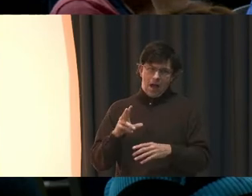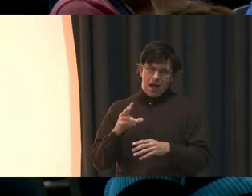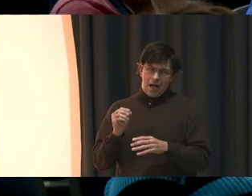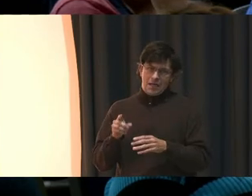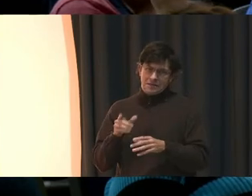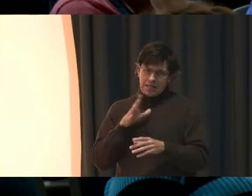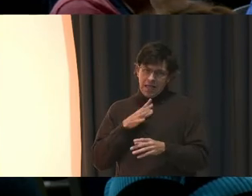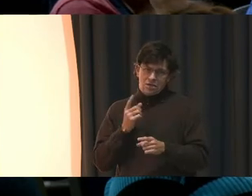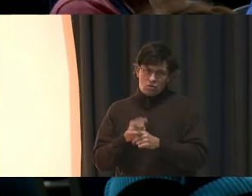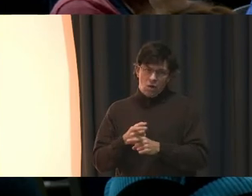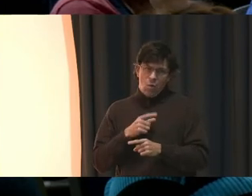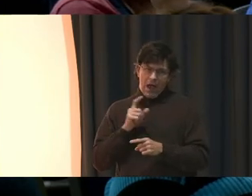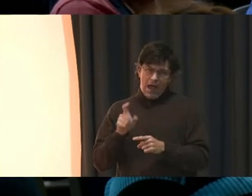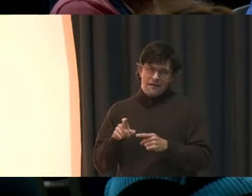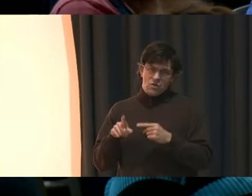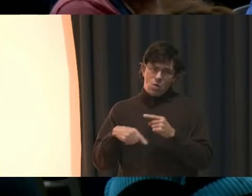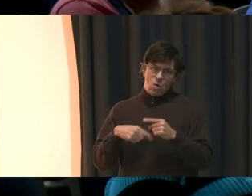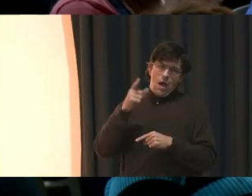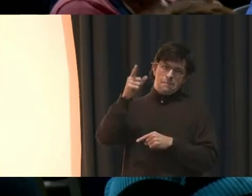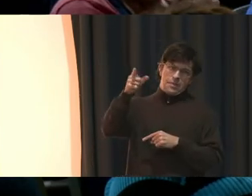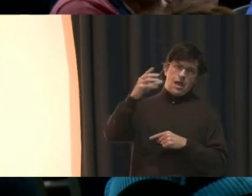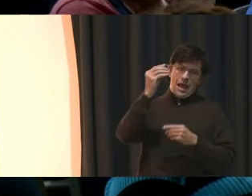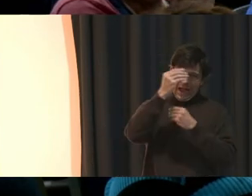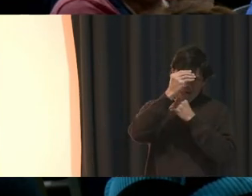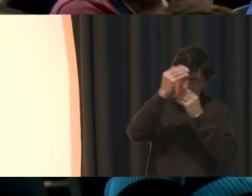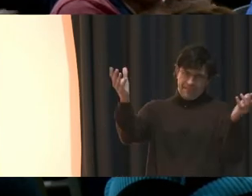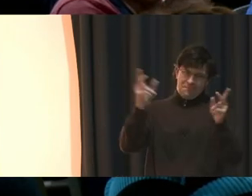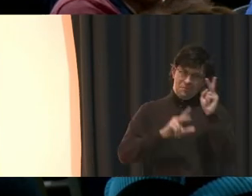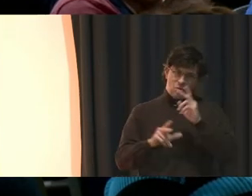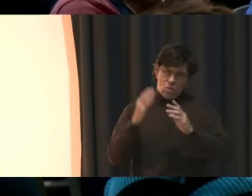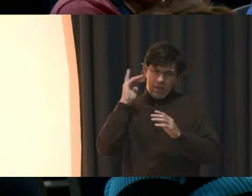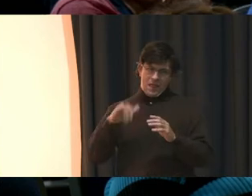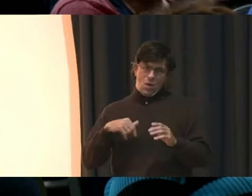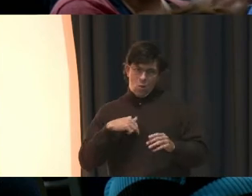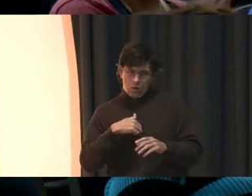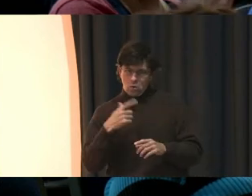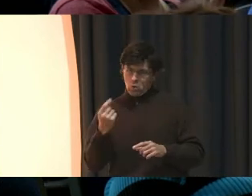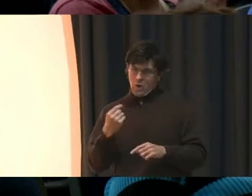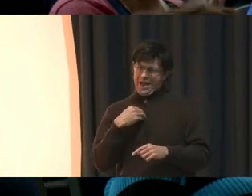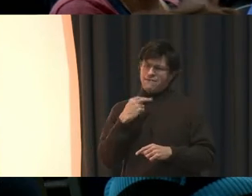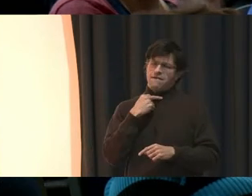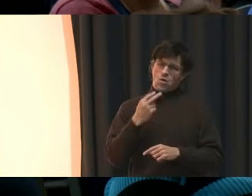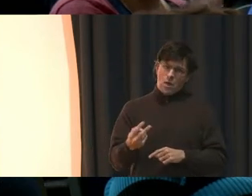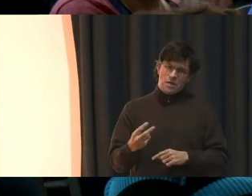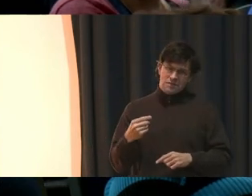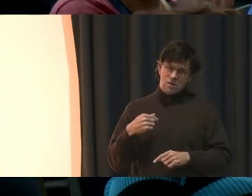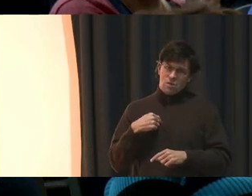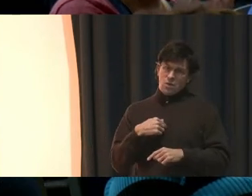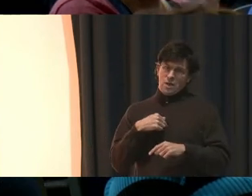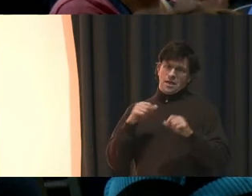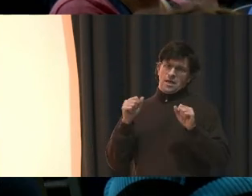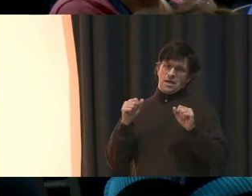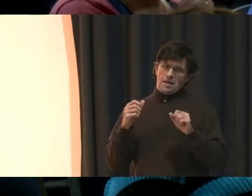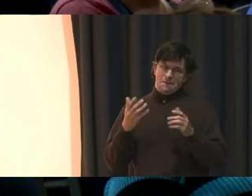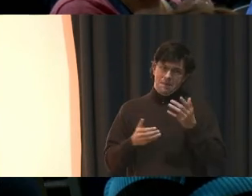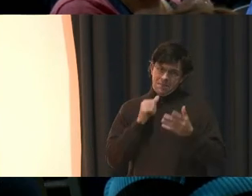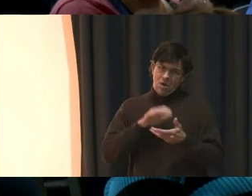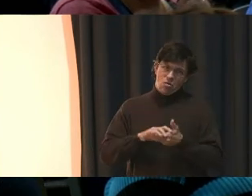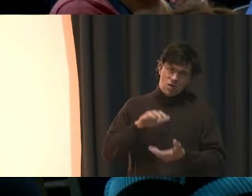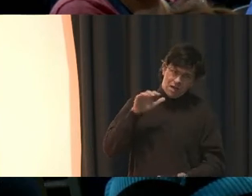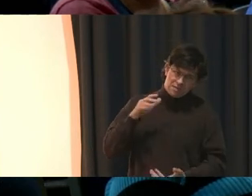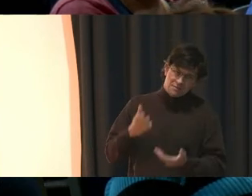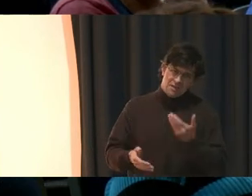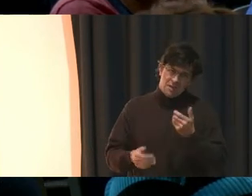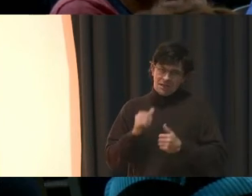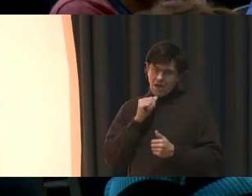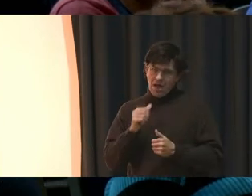was right. We have to go out there and let the people know that we do have a voice. That we count. Now, we might not be rich, we